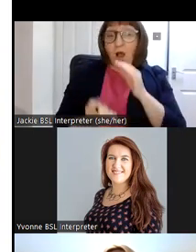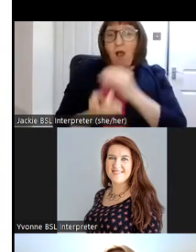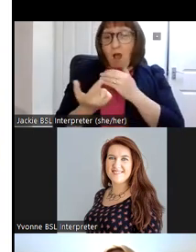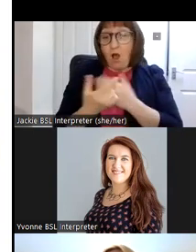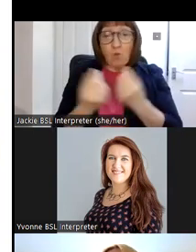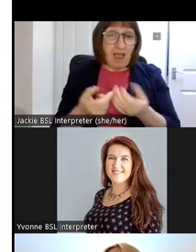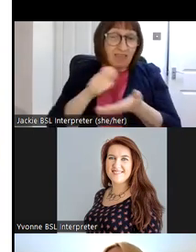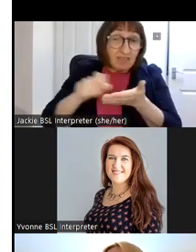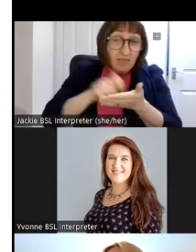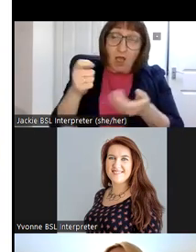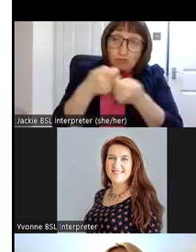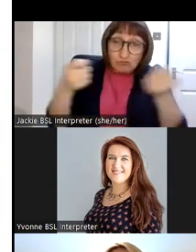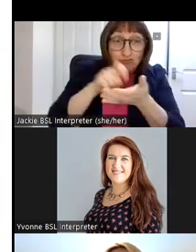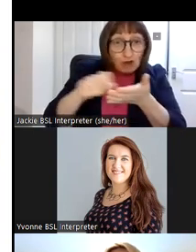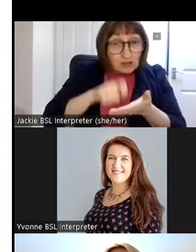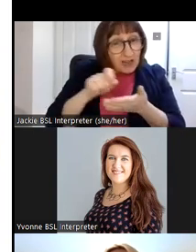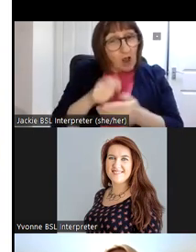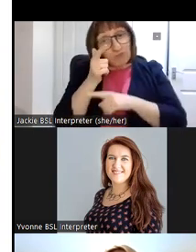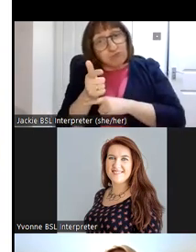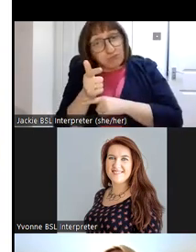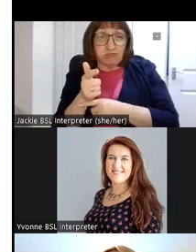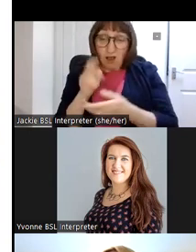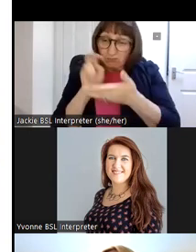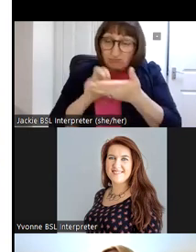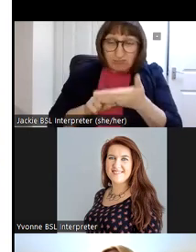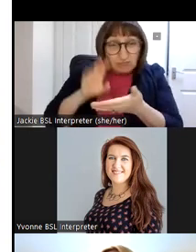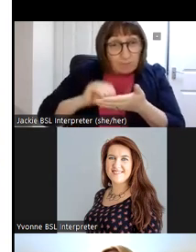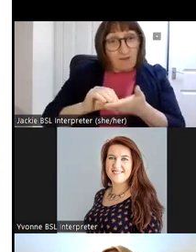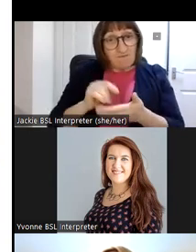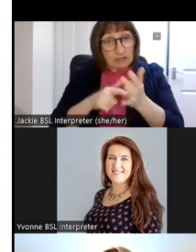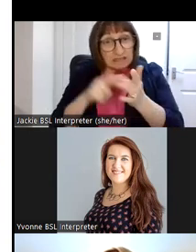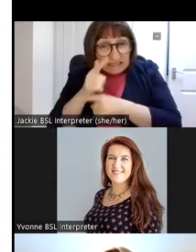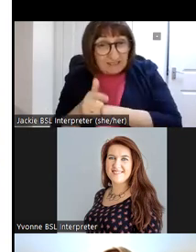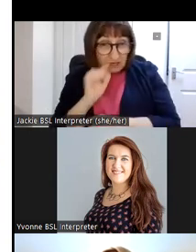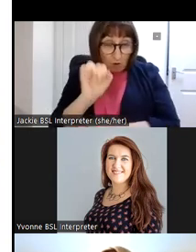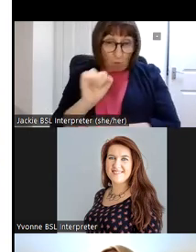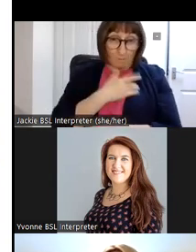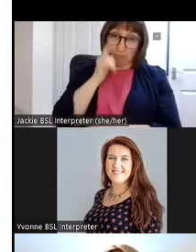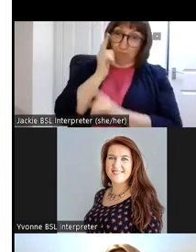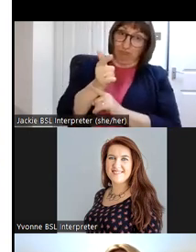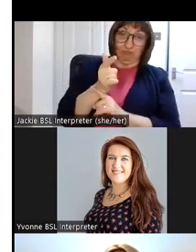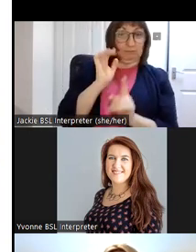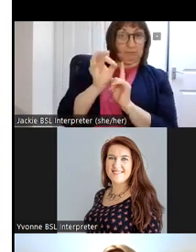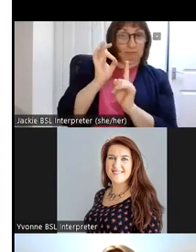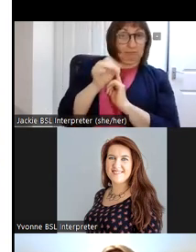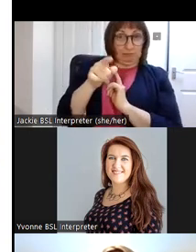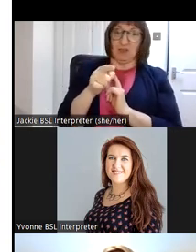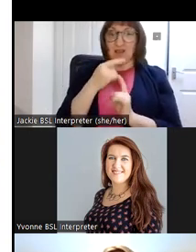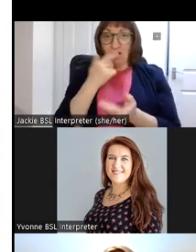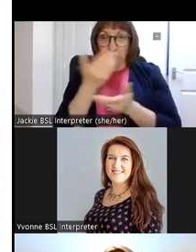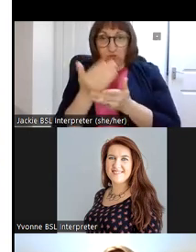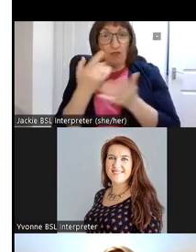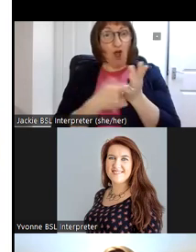journalists uh in the recording of material for tv uh you can see one of our members there on the right uh recording with rte